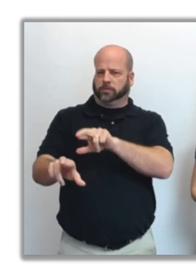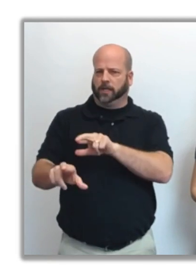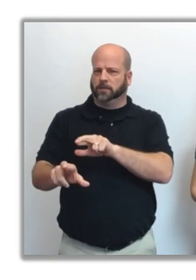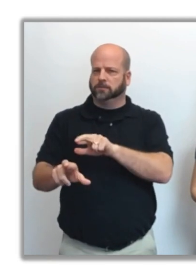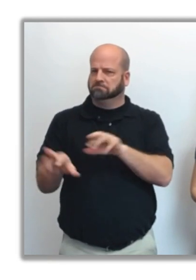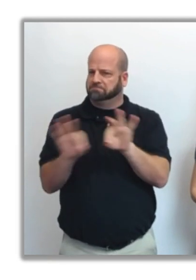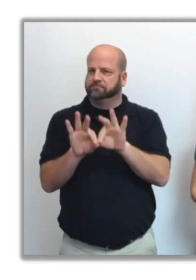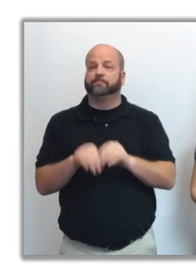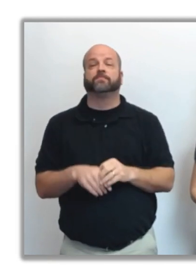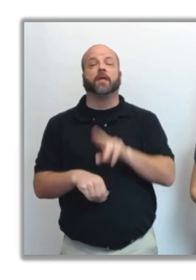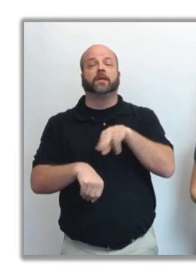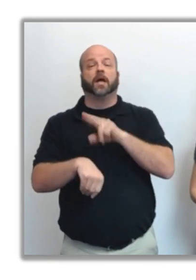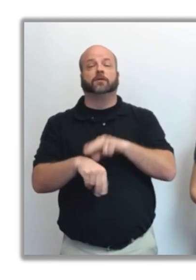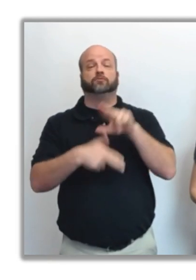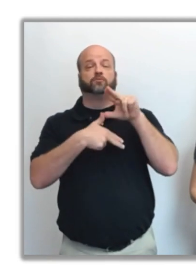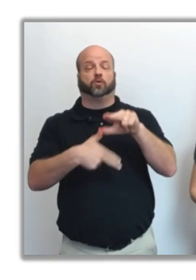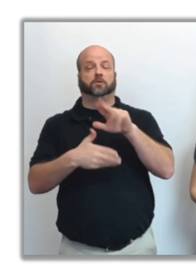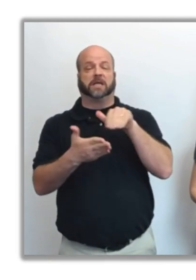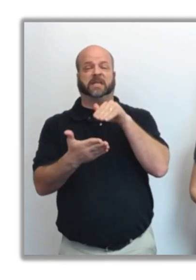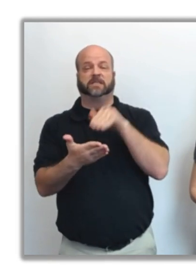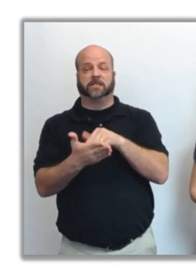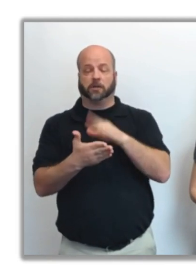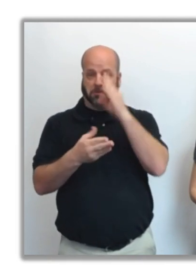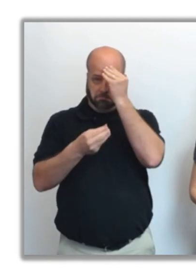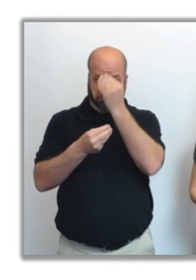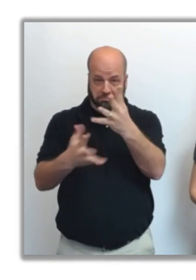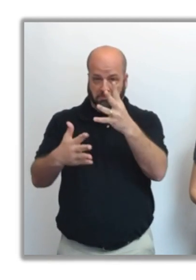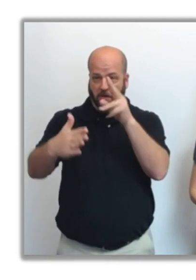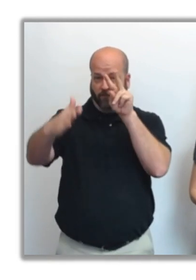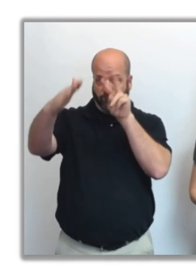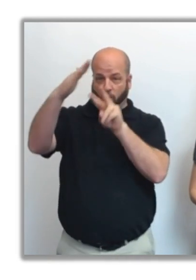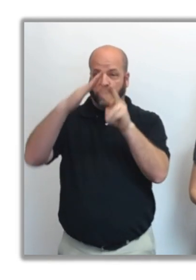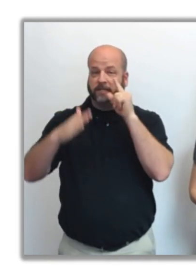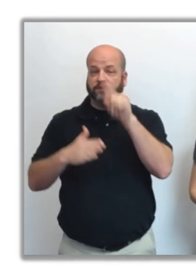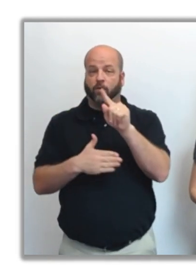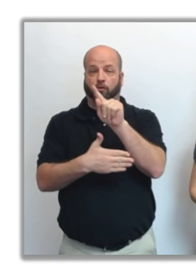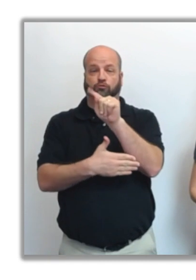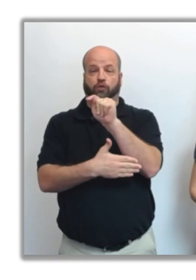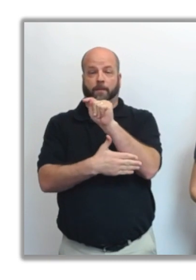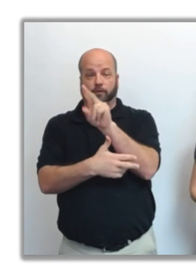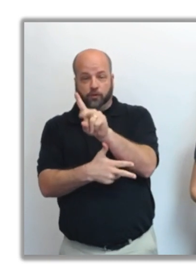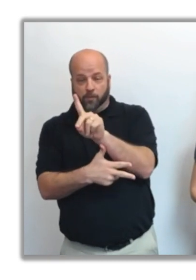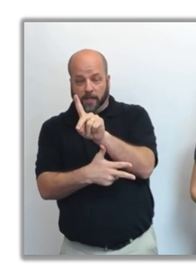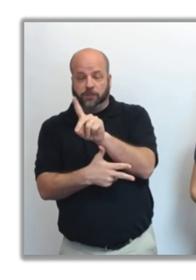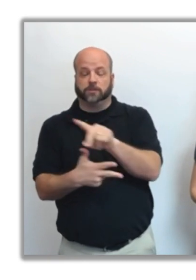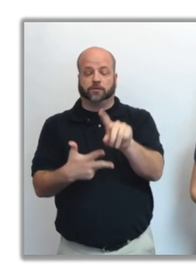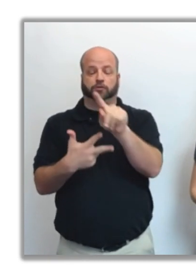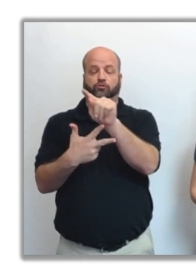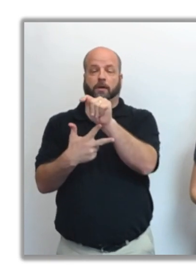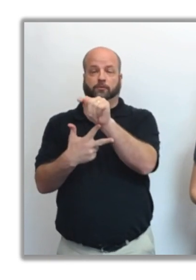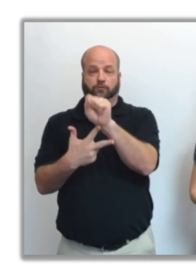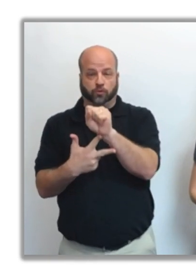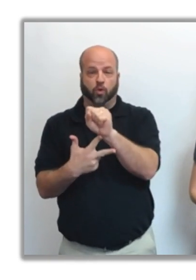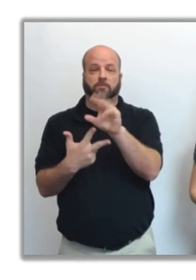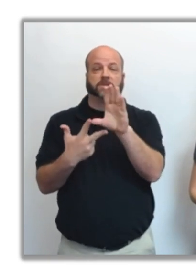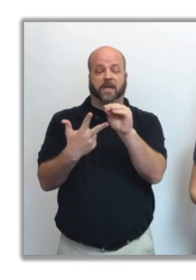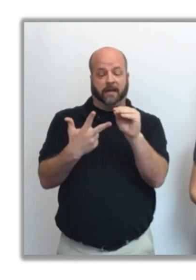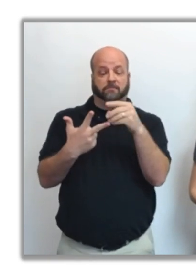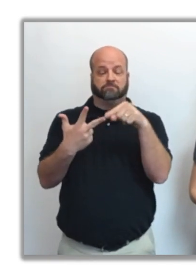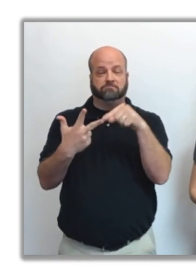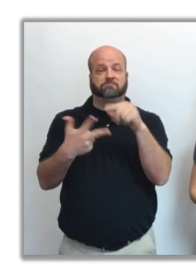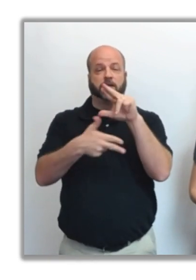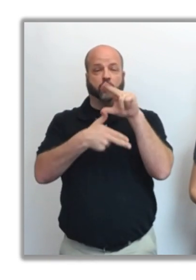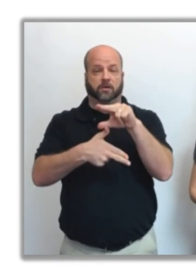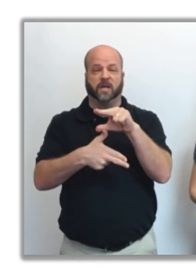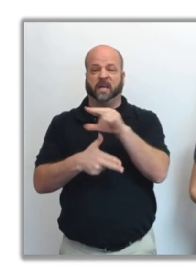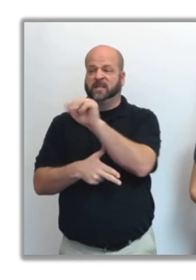The National Hurricane Center issues forecasts for tropical depressions, tropical storms, and hurricanes in the Atlantic and